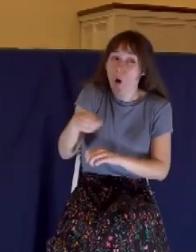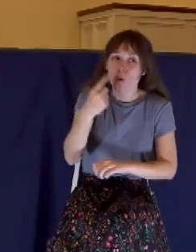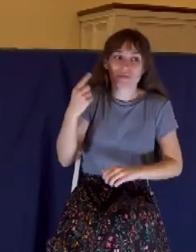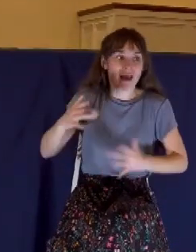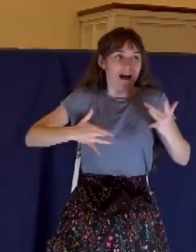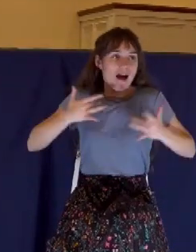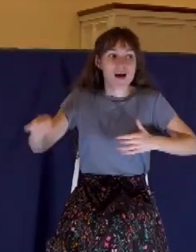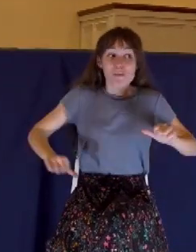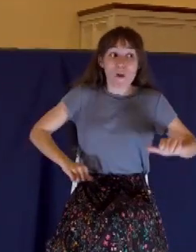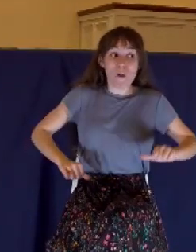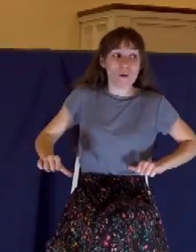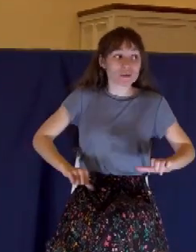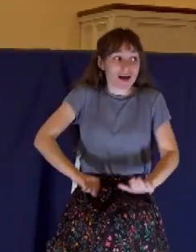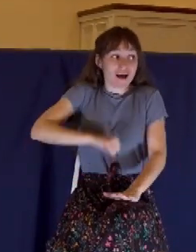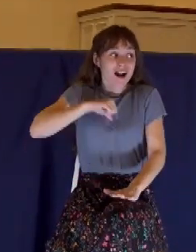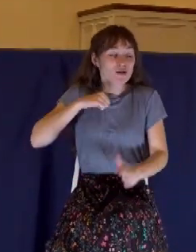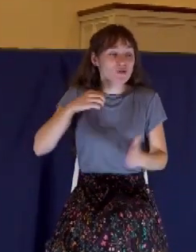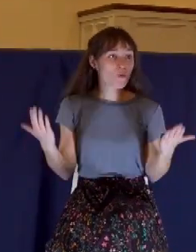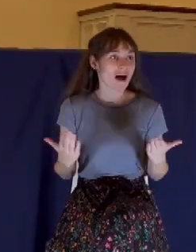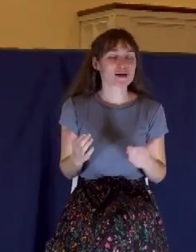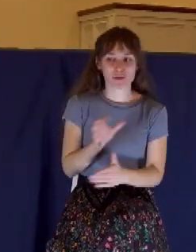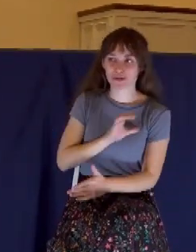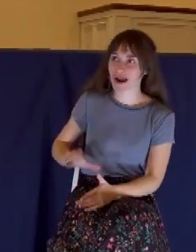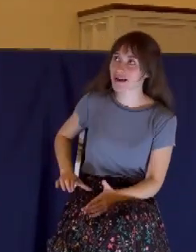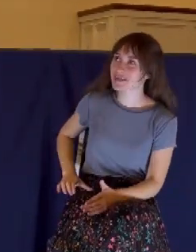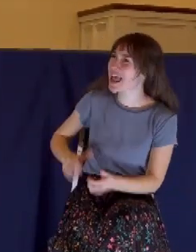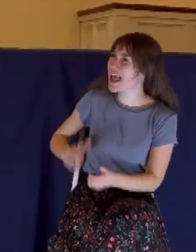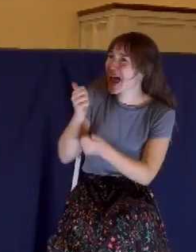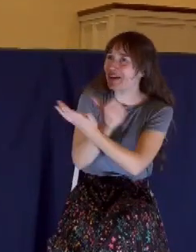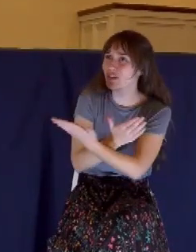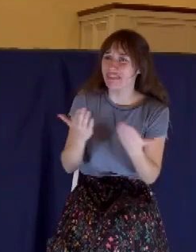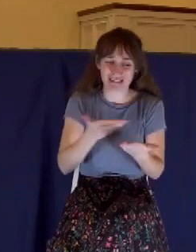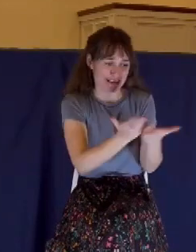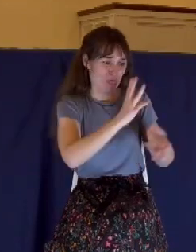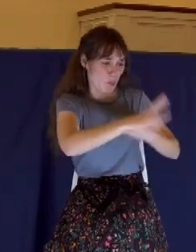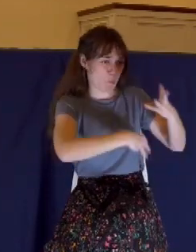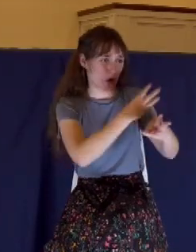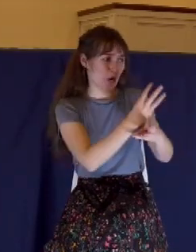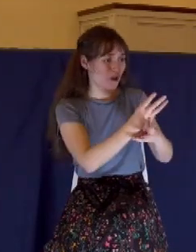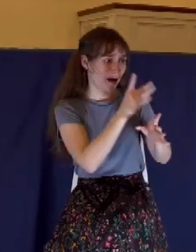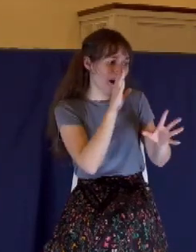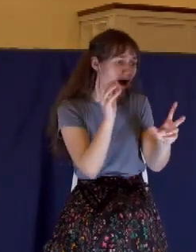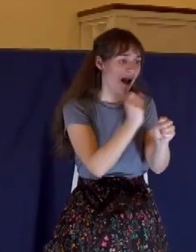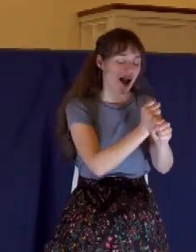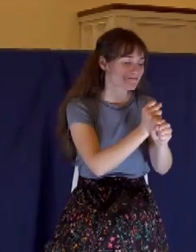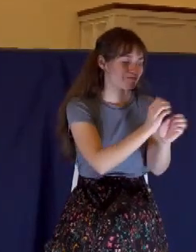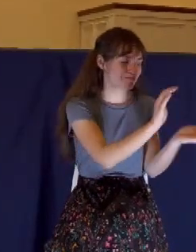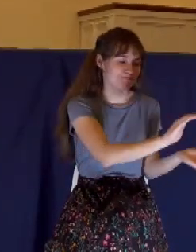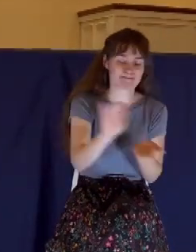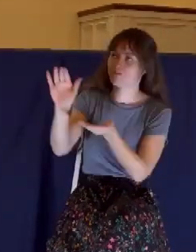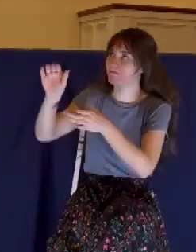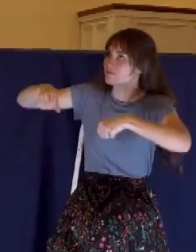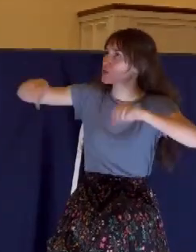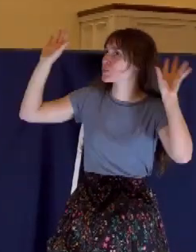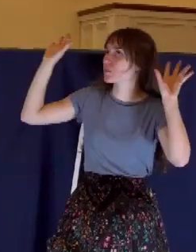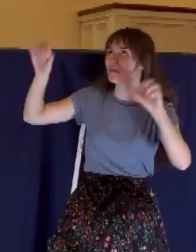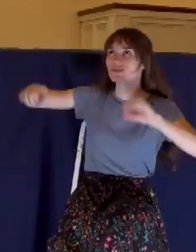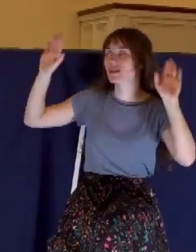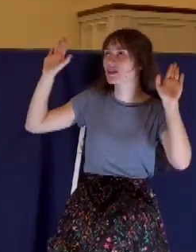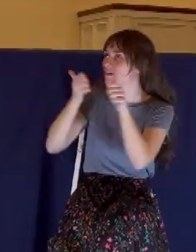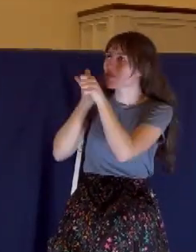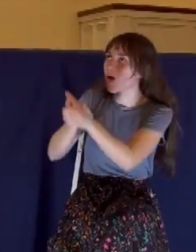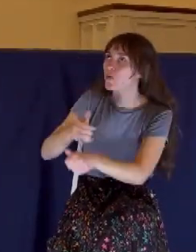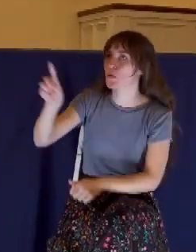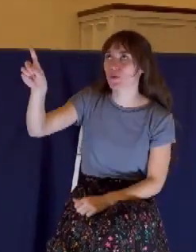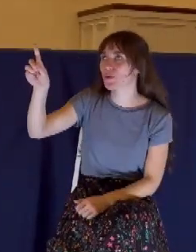most, I sacrifice them to his blood. We treasure Christ when he's the central person of our life, when